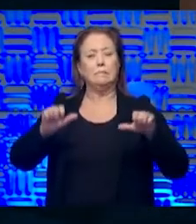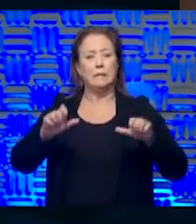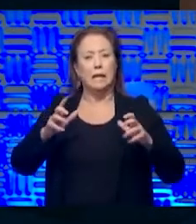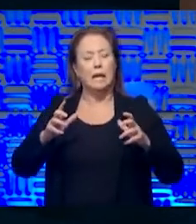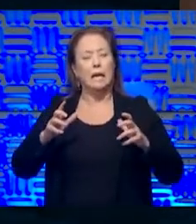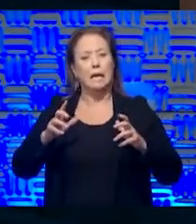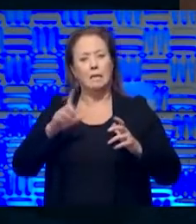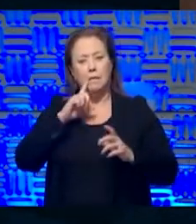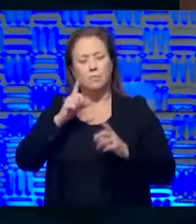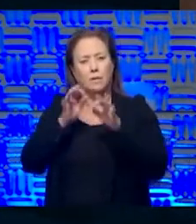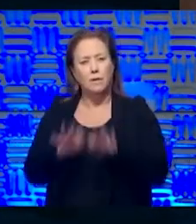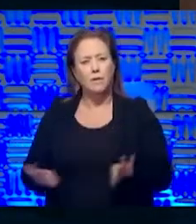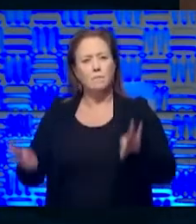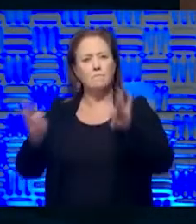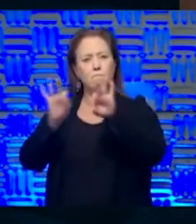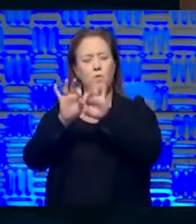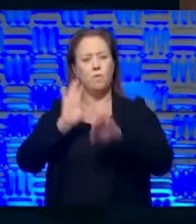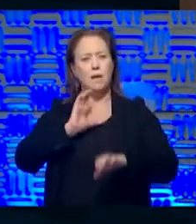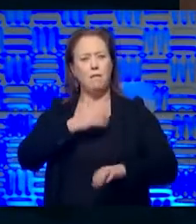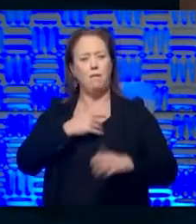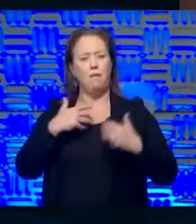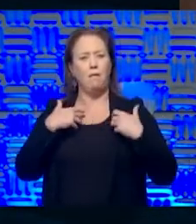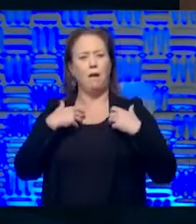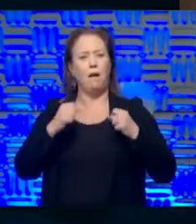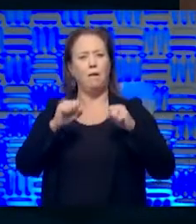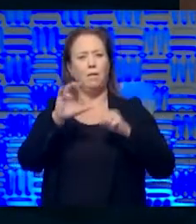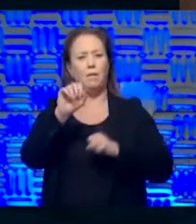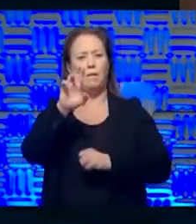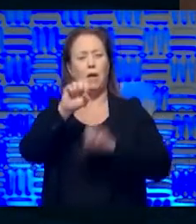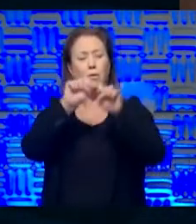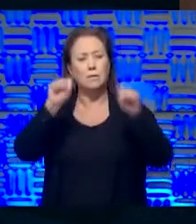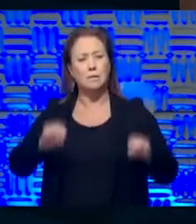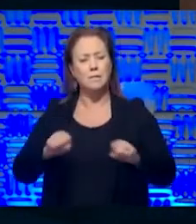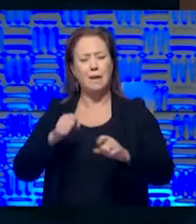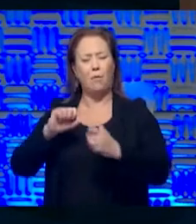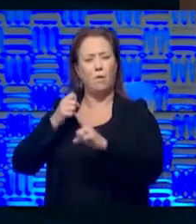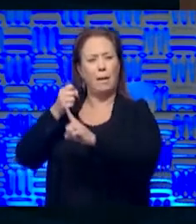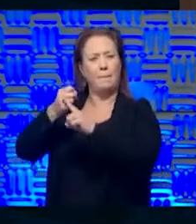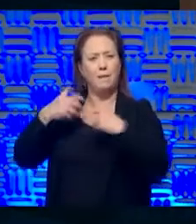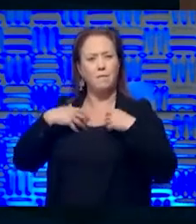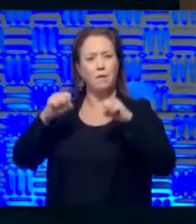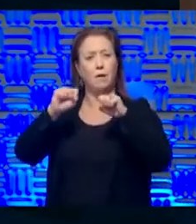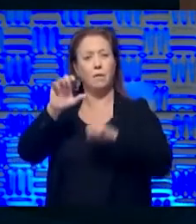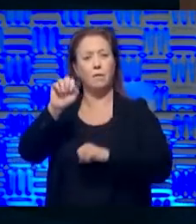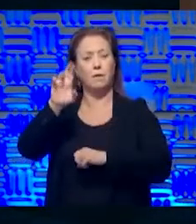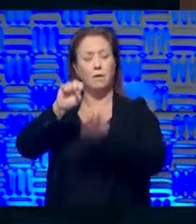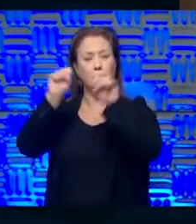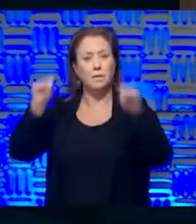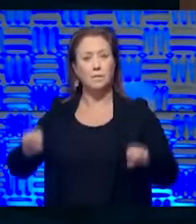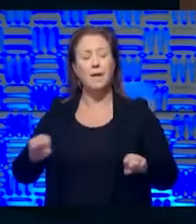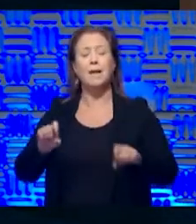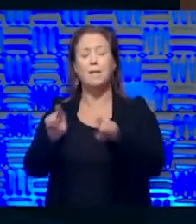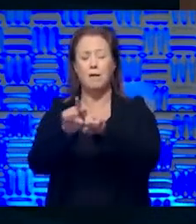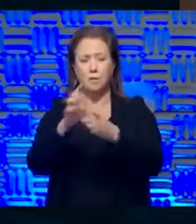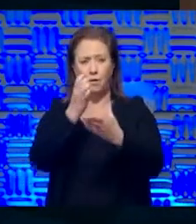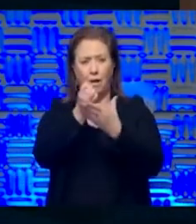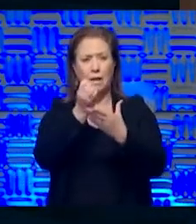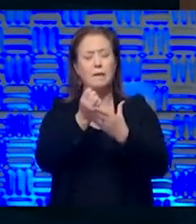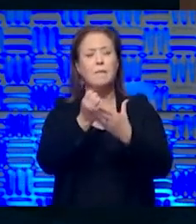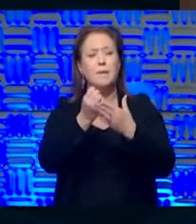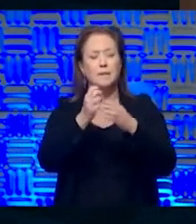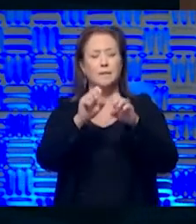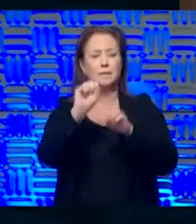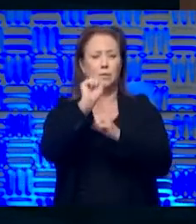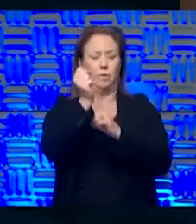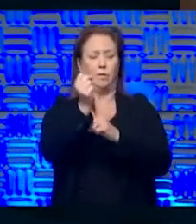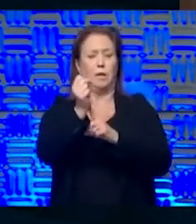our healthcare. Uh, it's also, uh, significant in our economic circumstances. People are struggling. Uh,